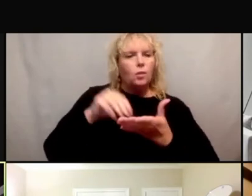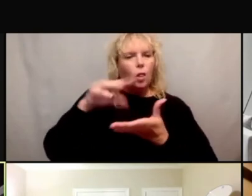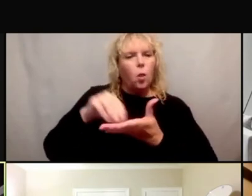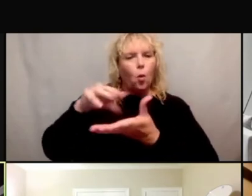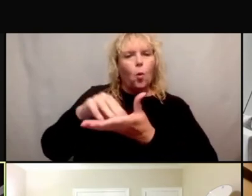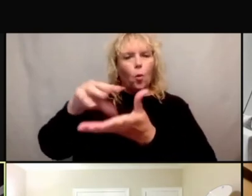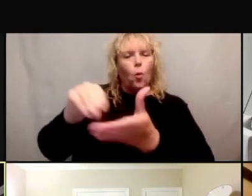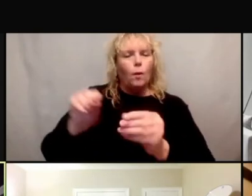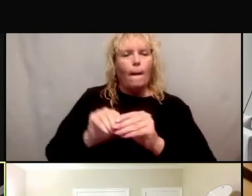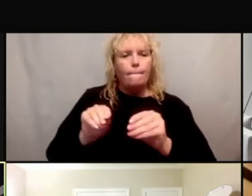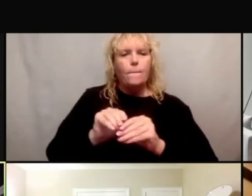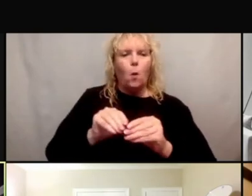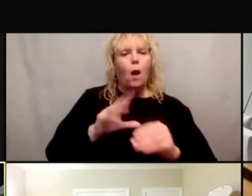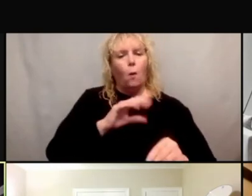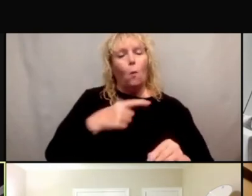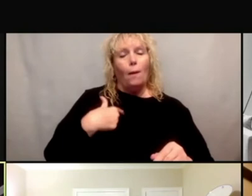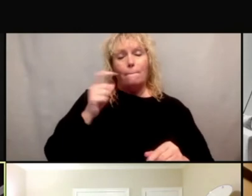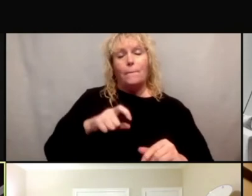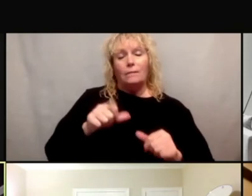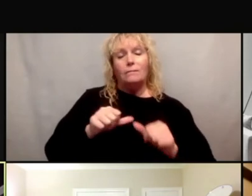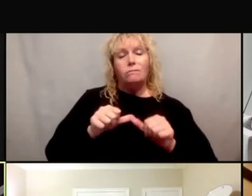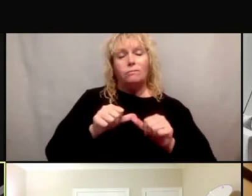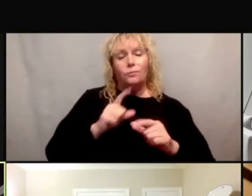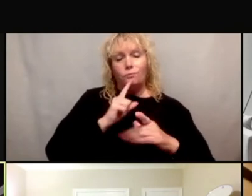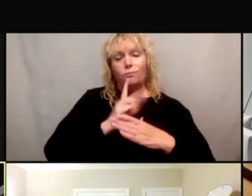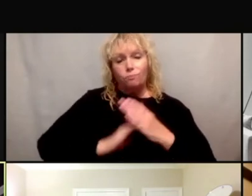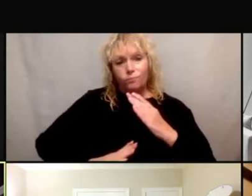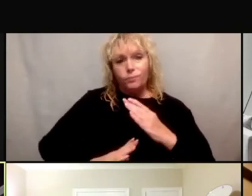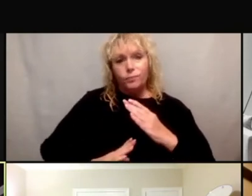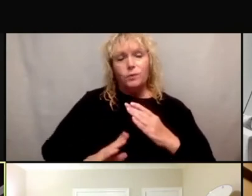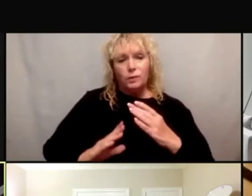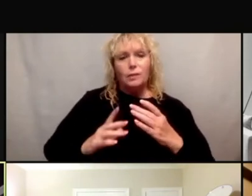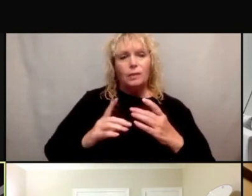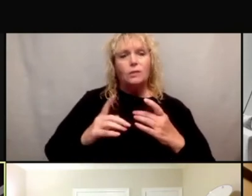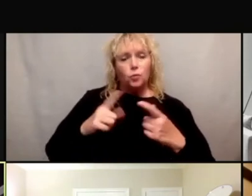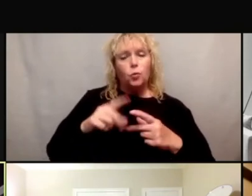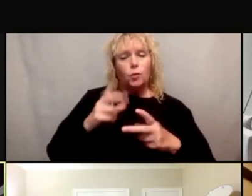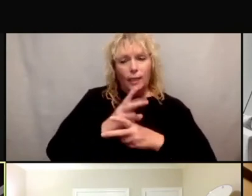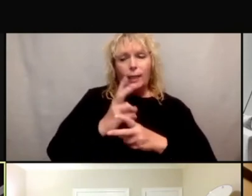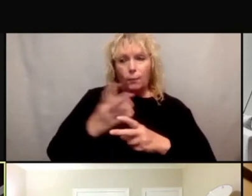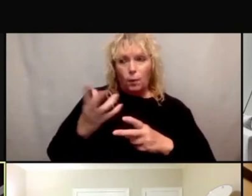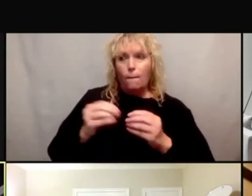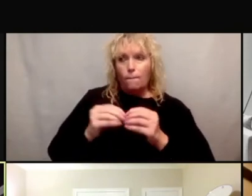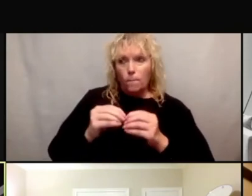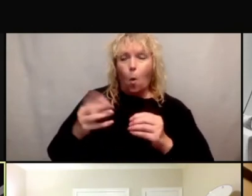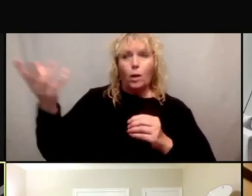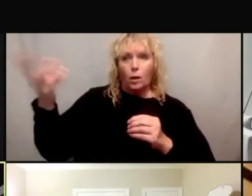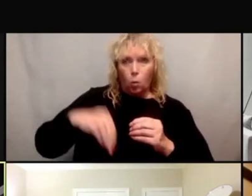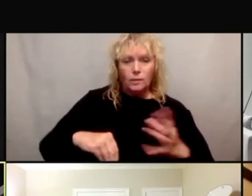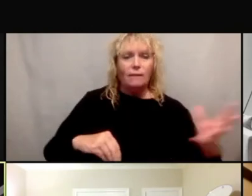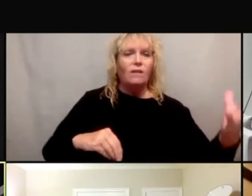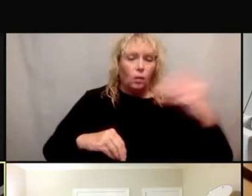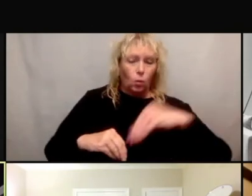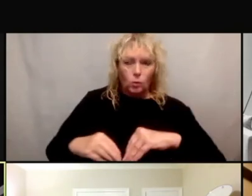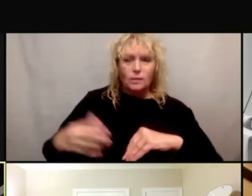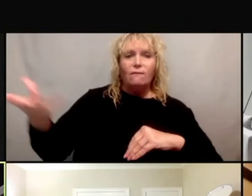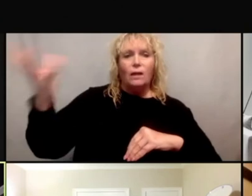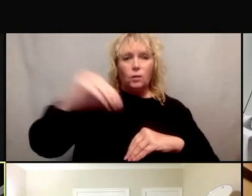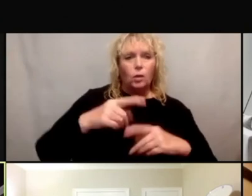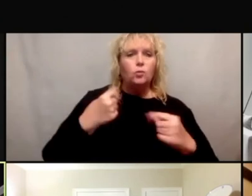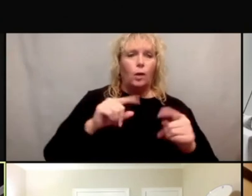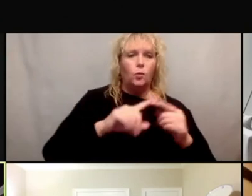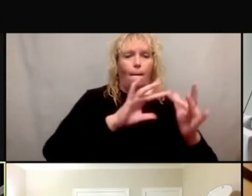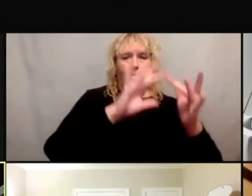that goes into doing this work and doing it well in order to be inclusive and make sure that we're reaching as many people as we can, who could